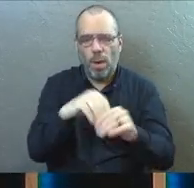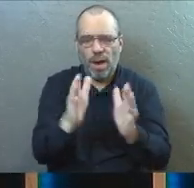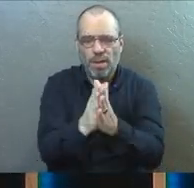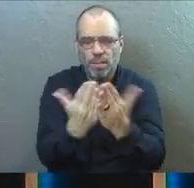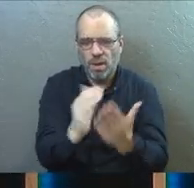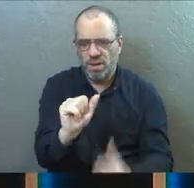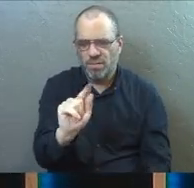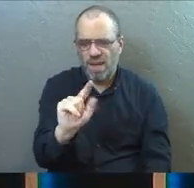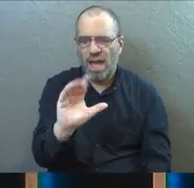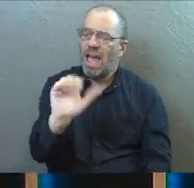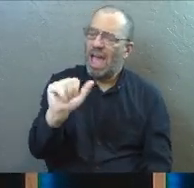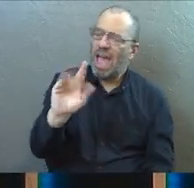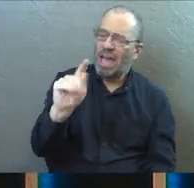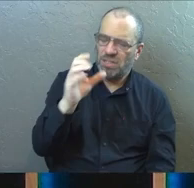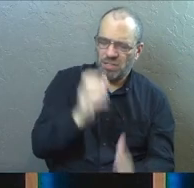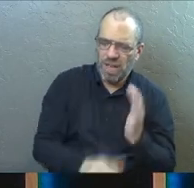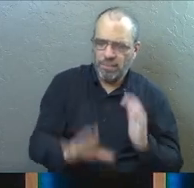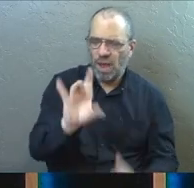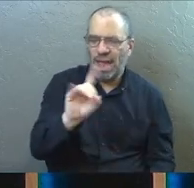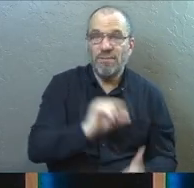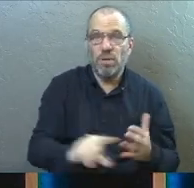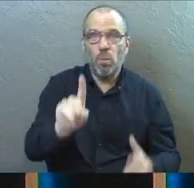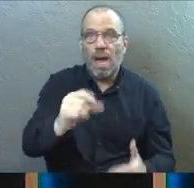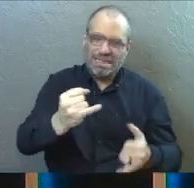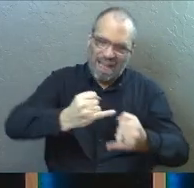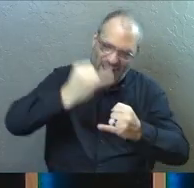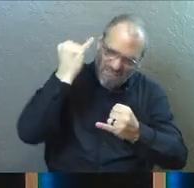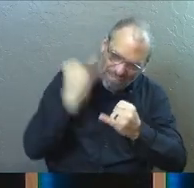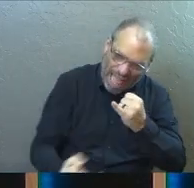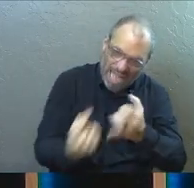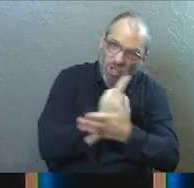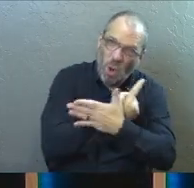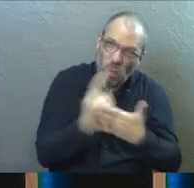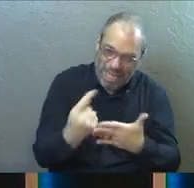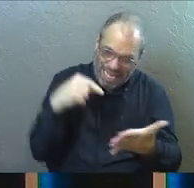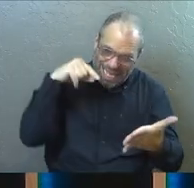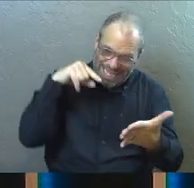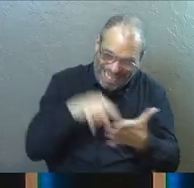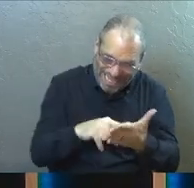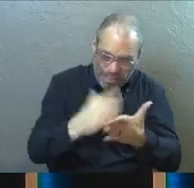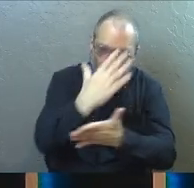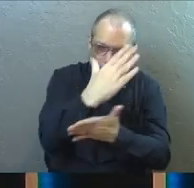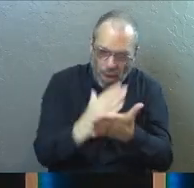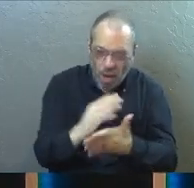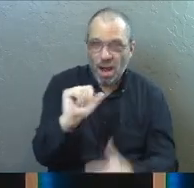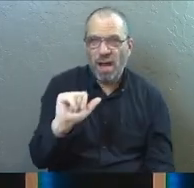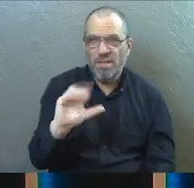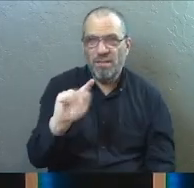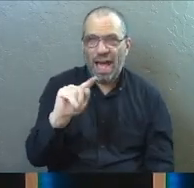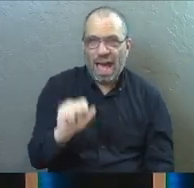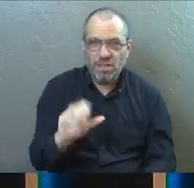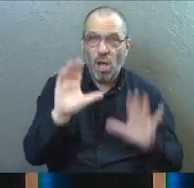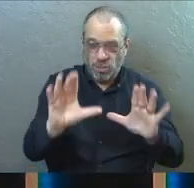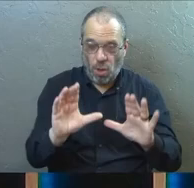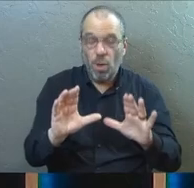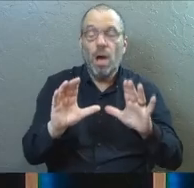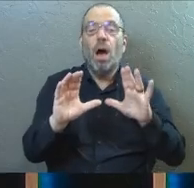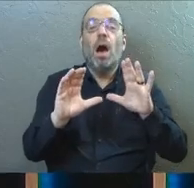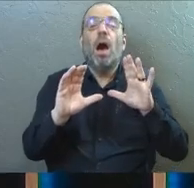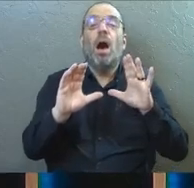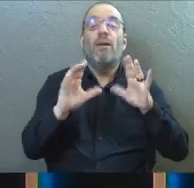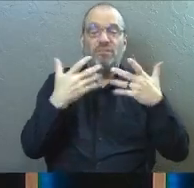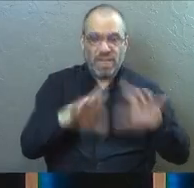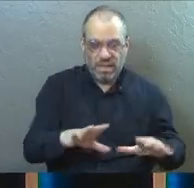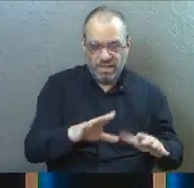Acts chapter 8, verse 1. Today is the final week in this section of Acts. So we're going to finish Acts.